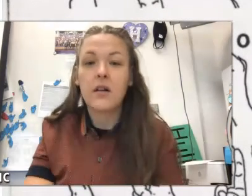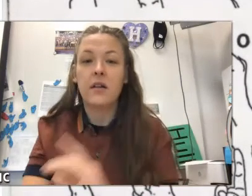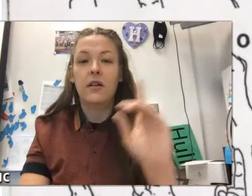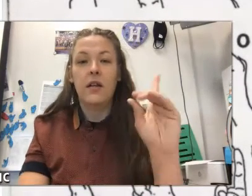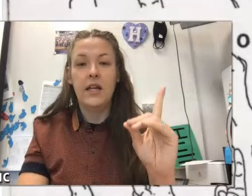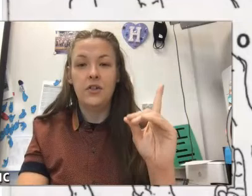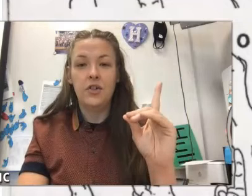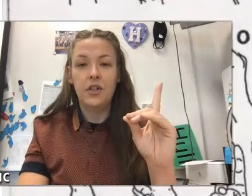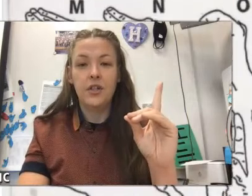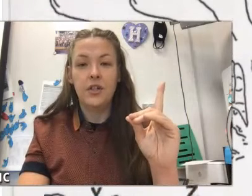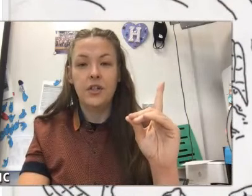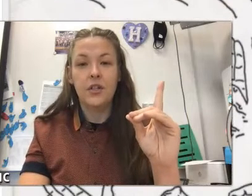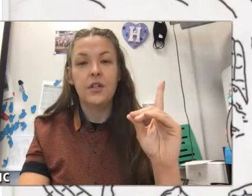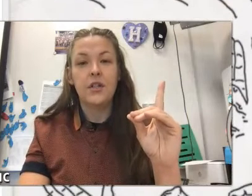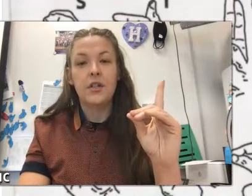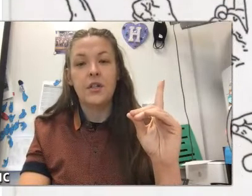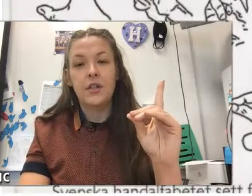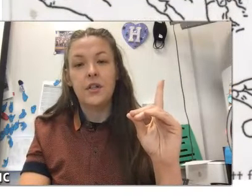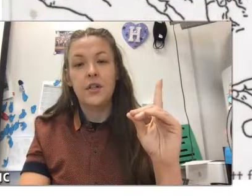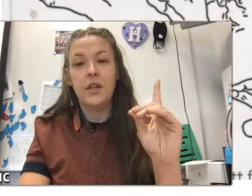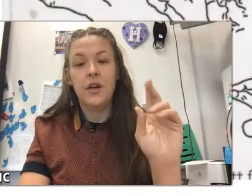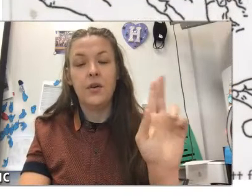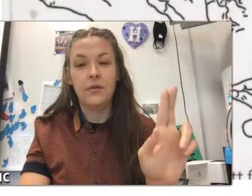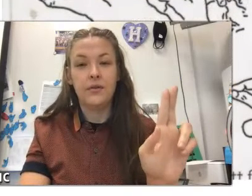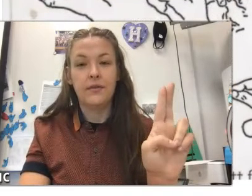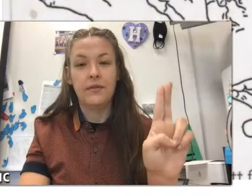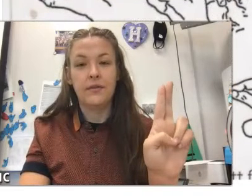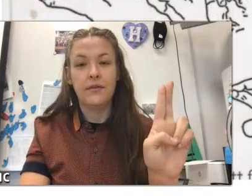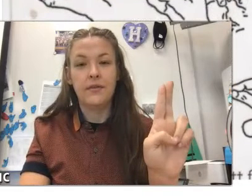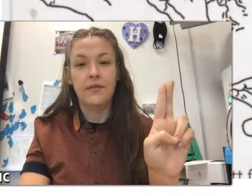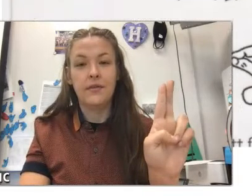Or H, U,